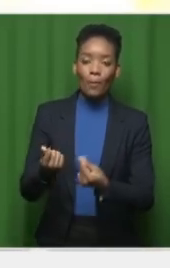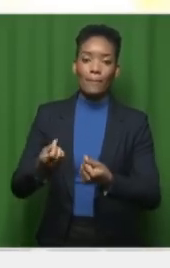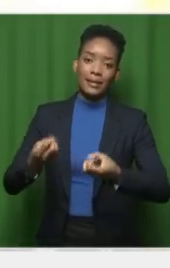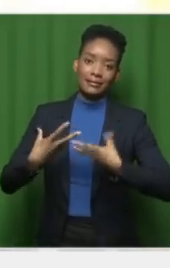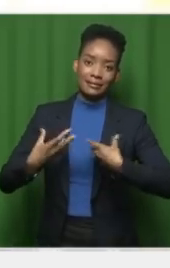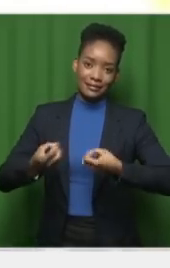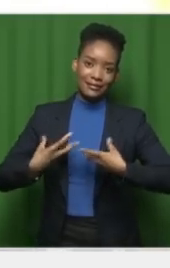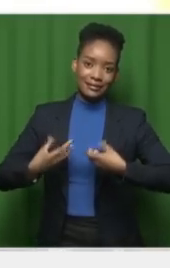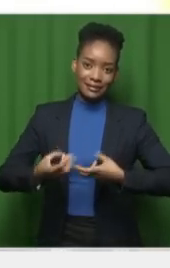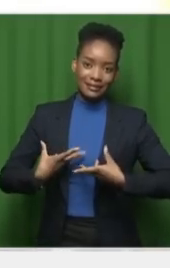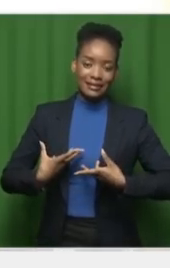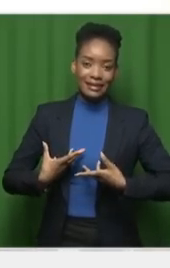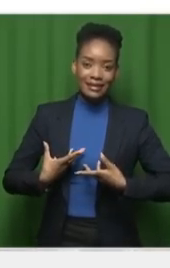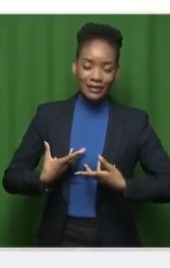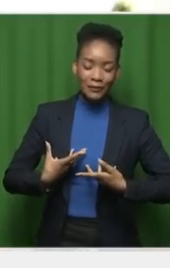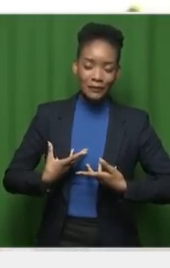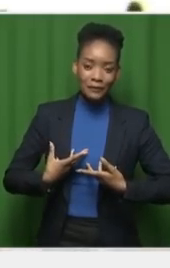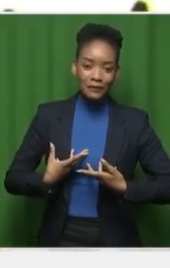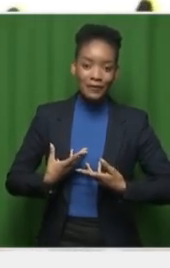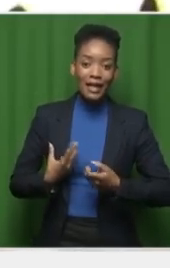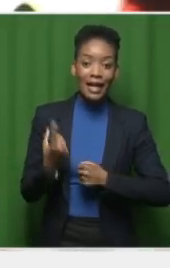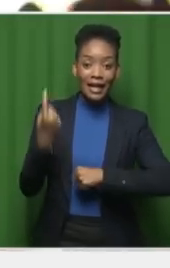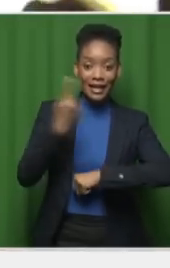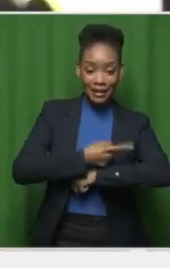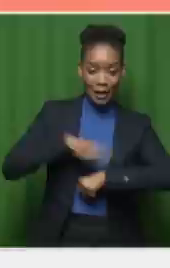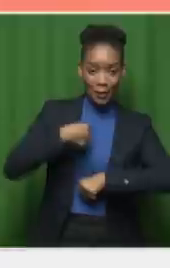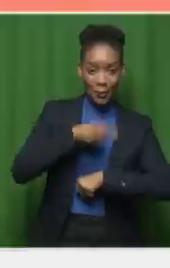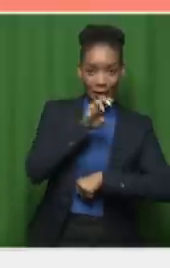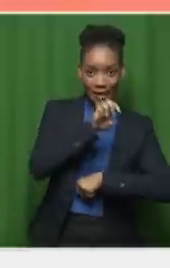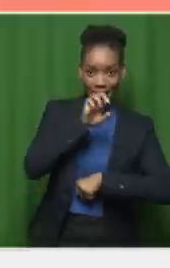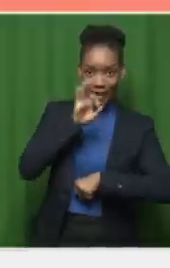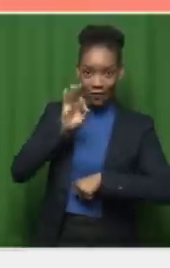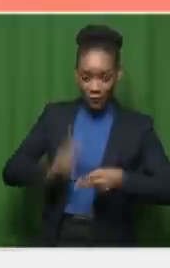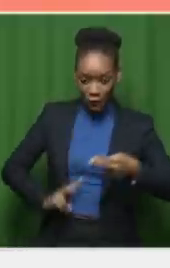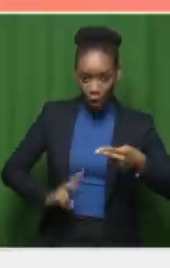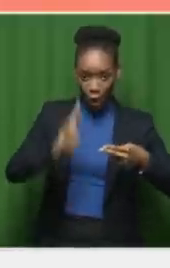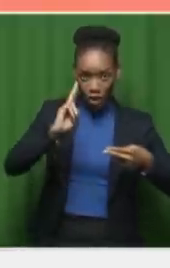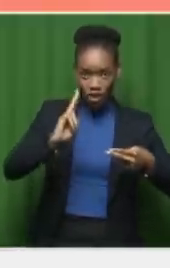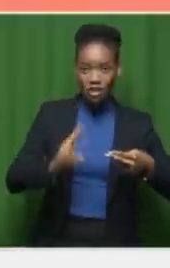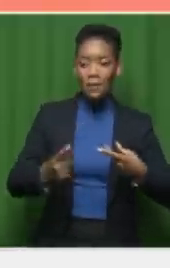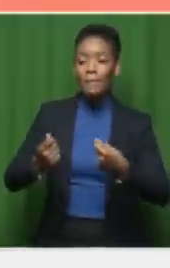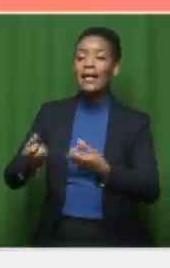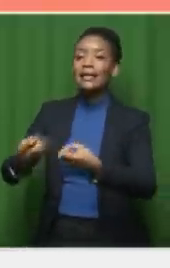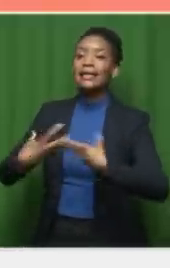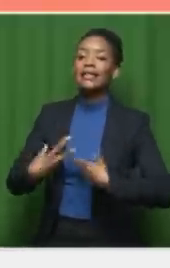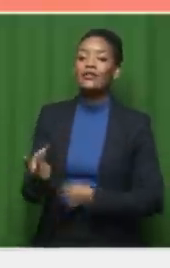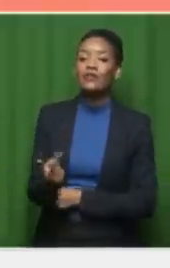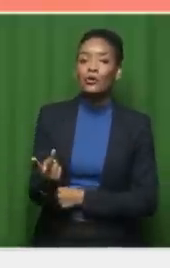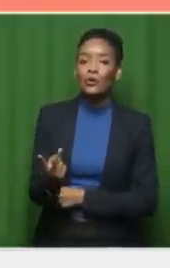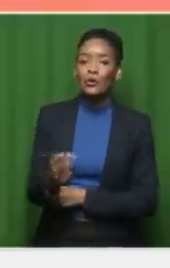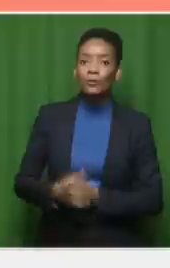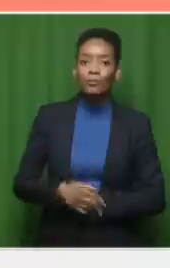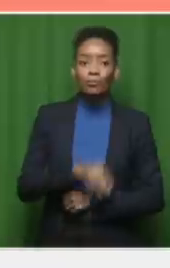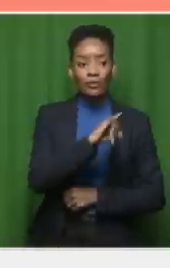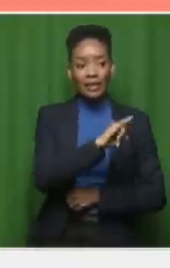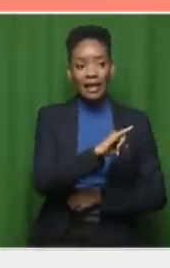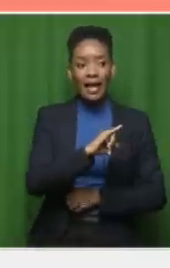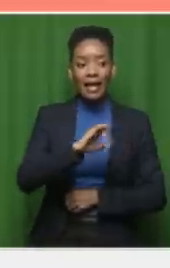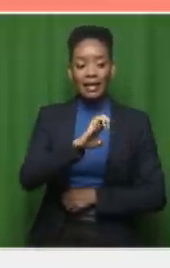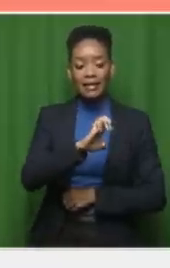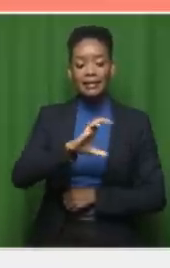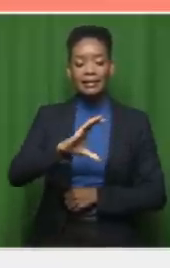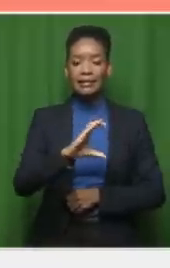on the day we were launching the EFF. When the IEC asked us to pay for money,